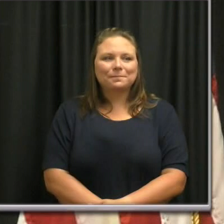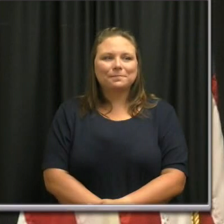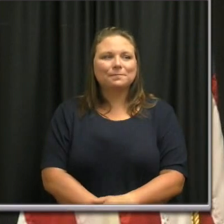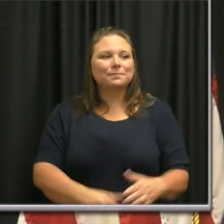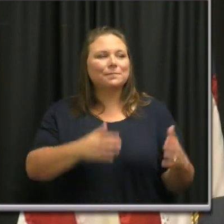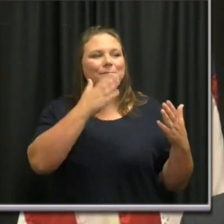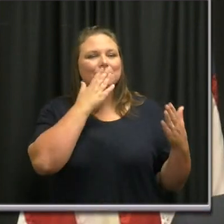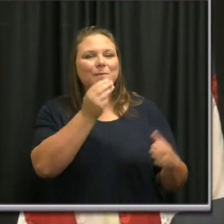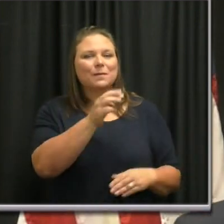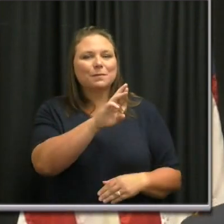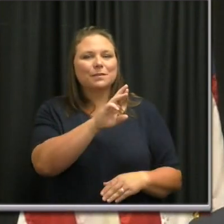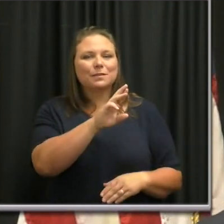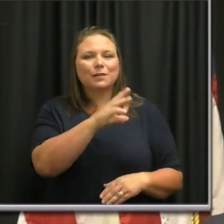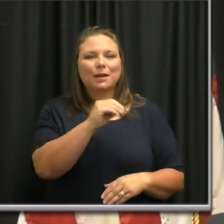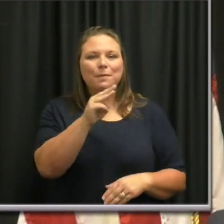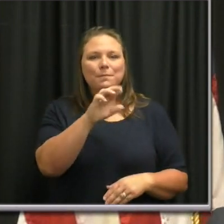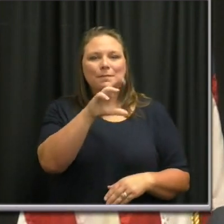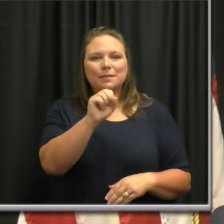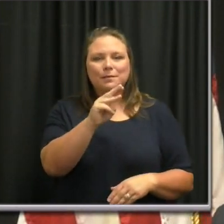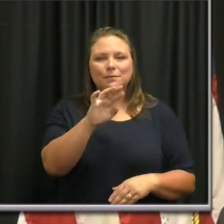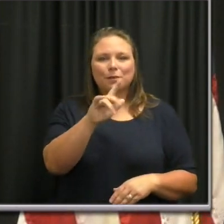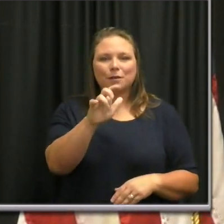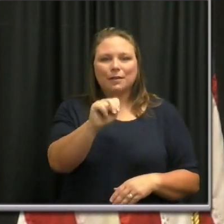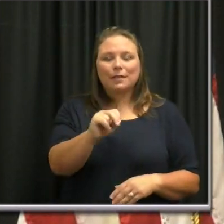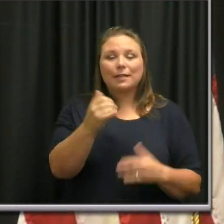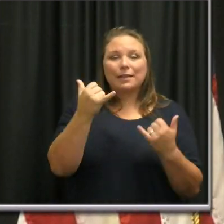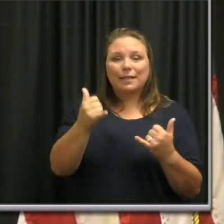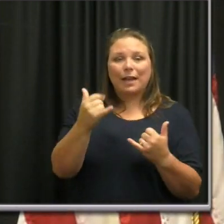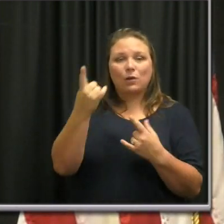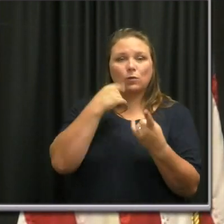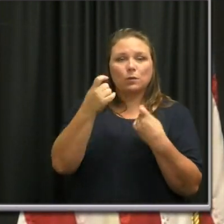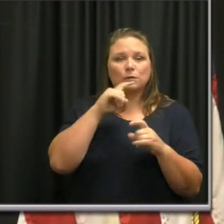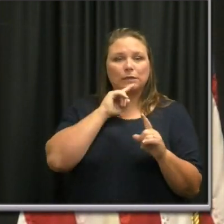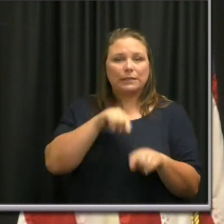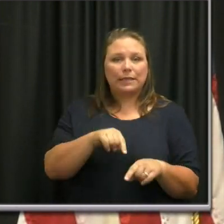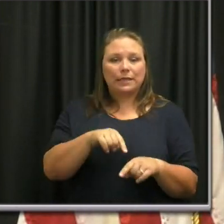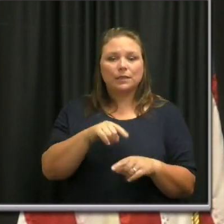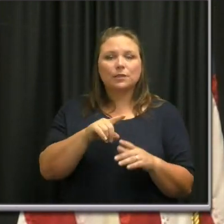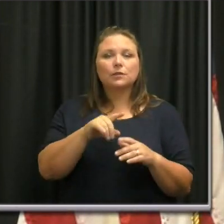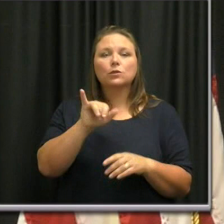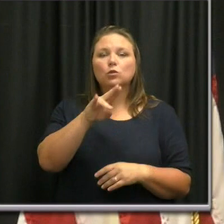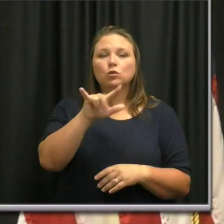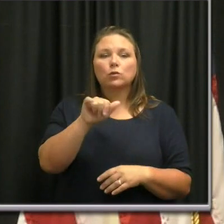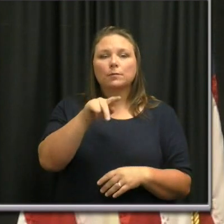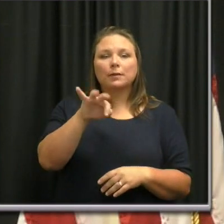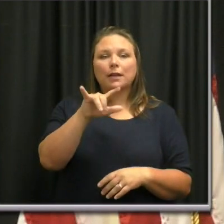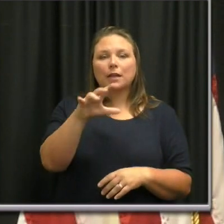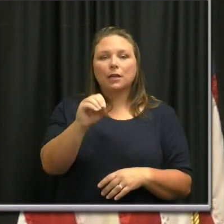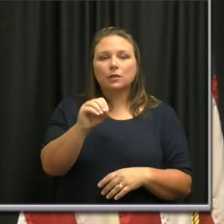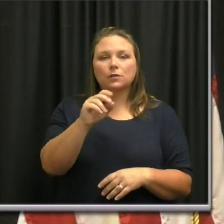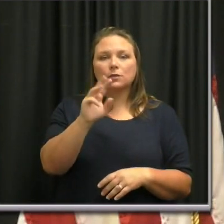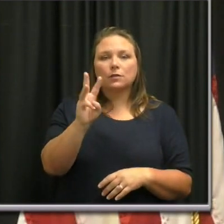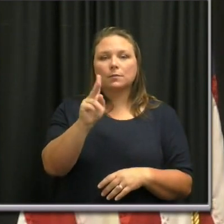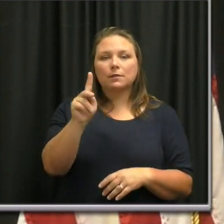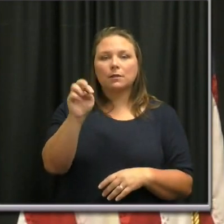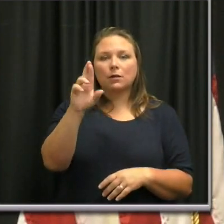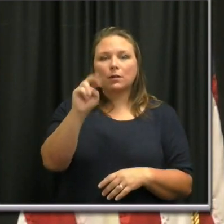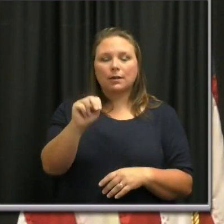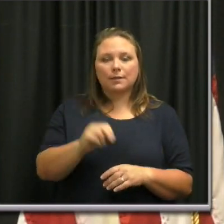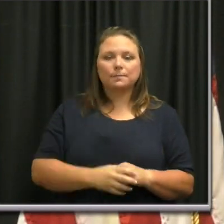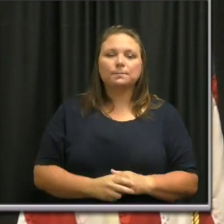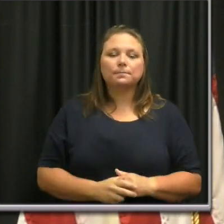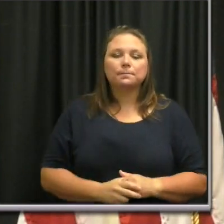Thank you, Mr. Martin. Ms. Martin. We'll now begin taking media questions. Let's start with Julia Palazzo at WKRN. Julia.